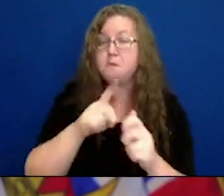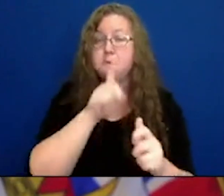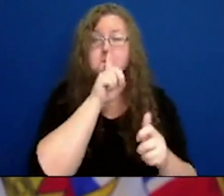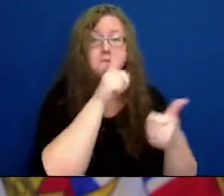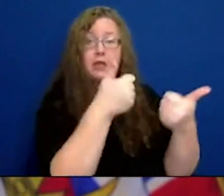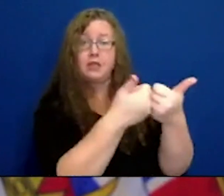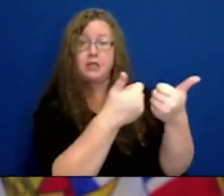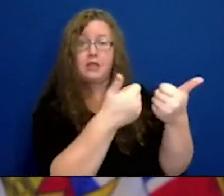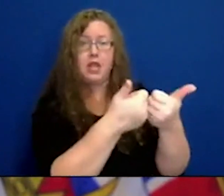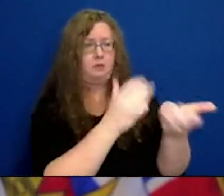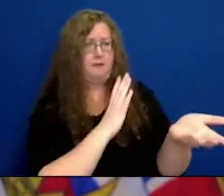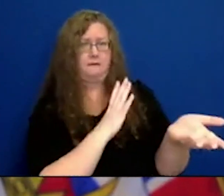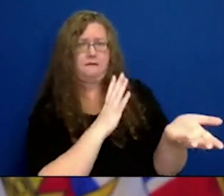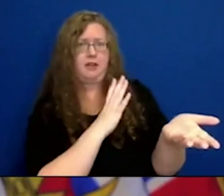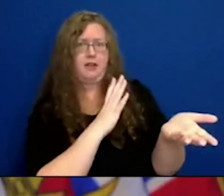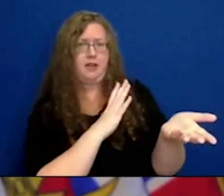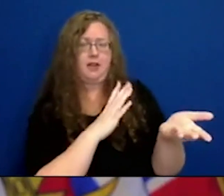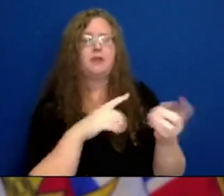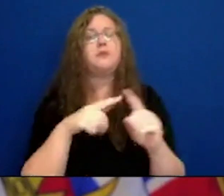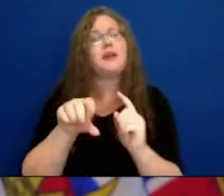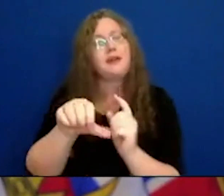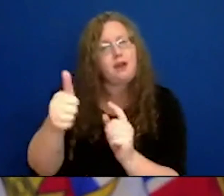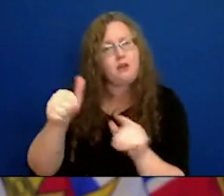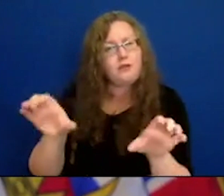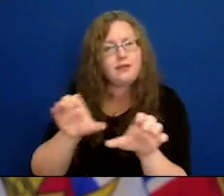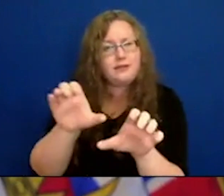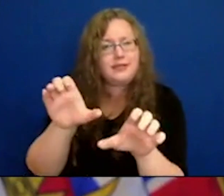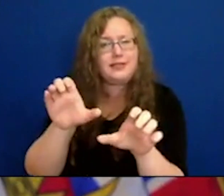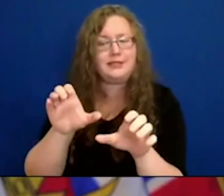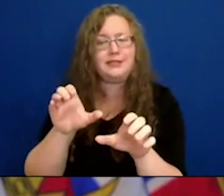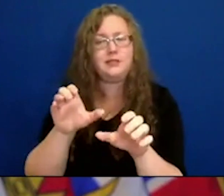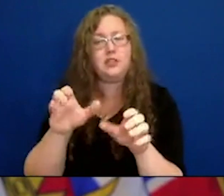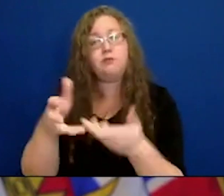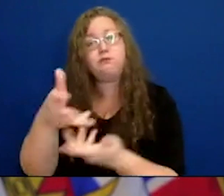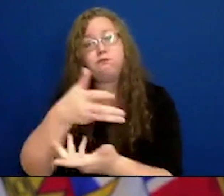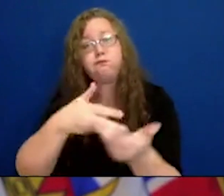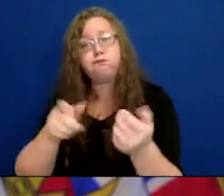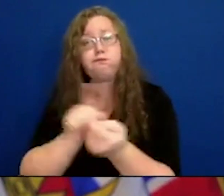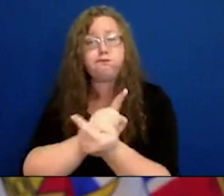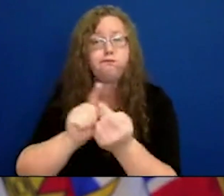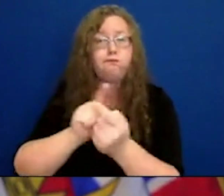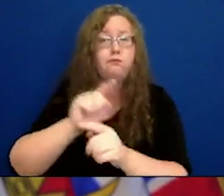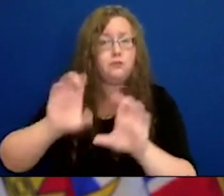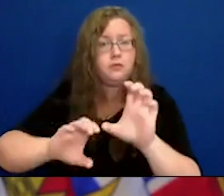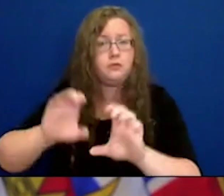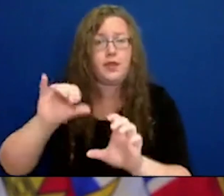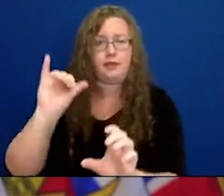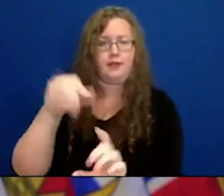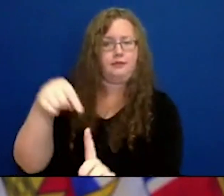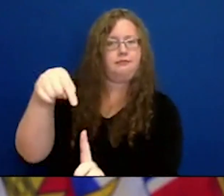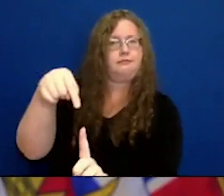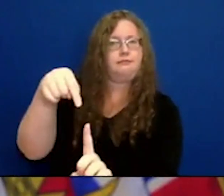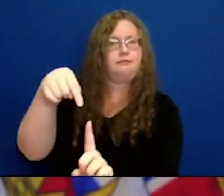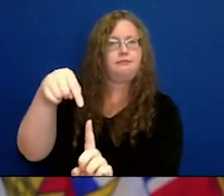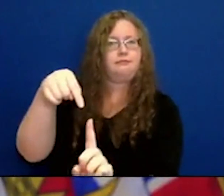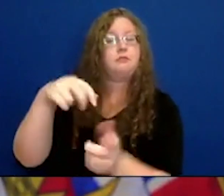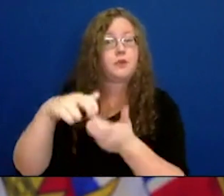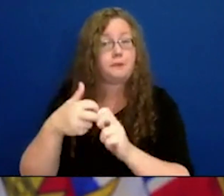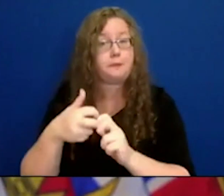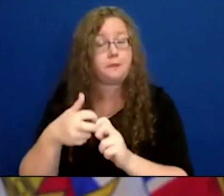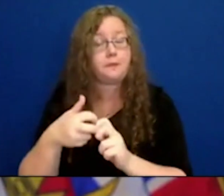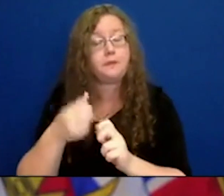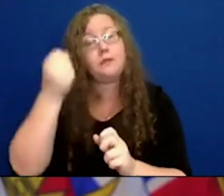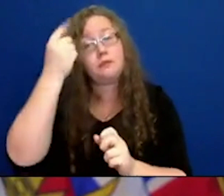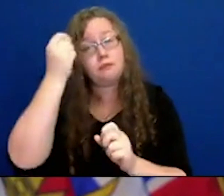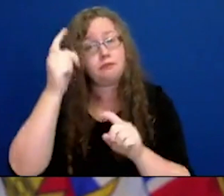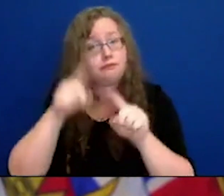but the ancillary activities around playing tennis, for example. So it varies a little bit, but all of